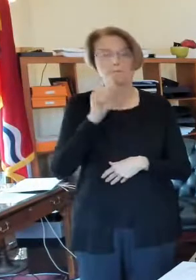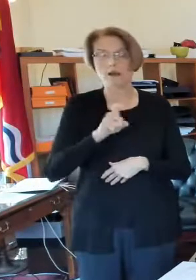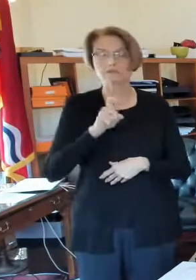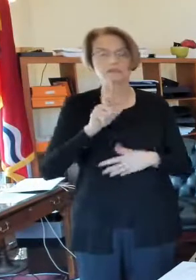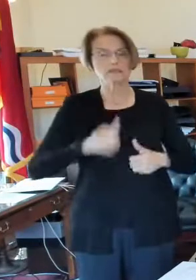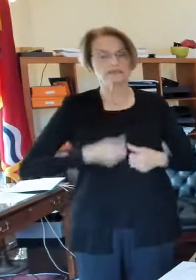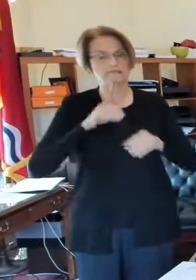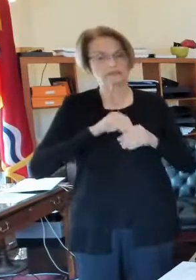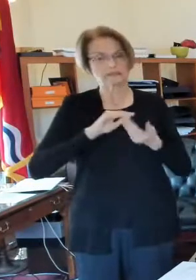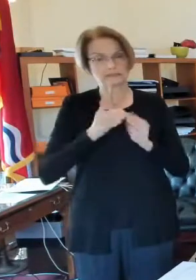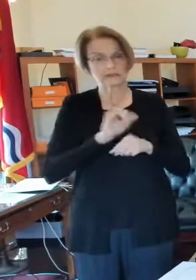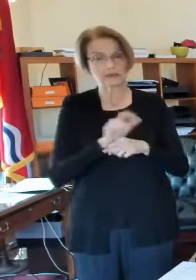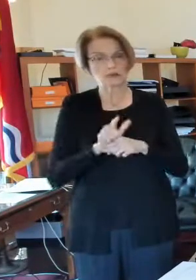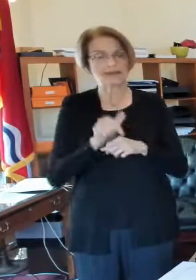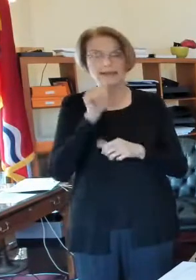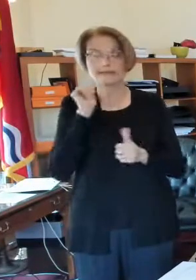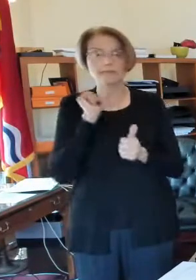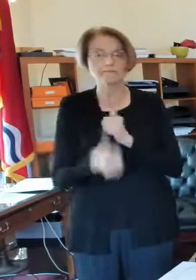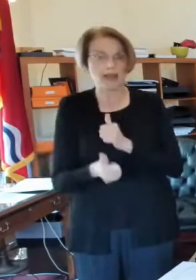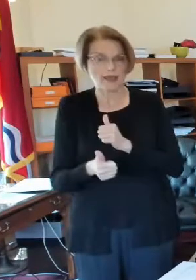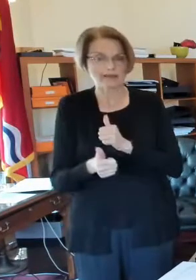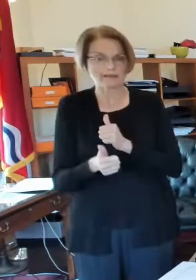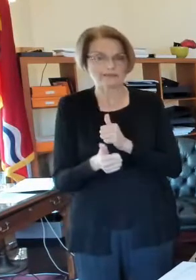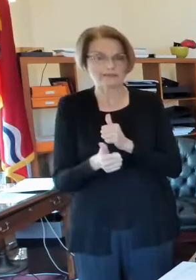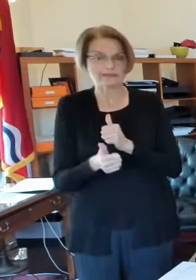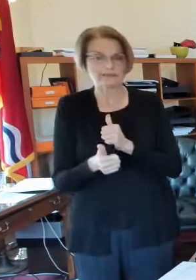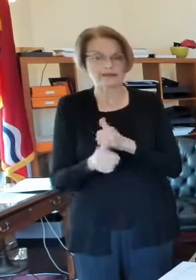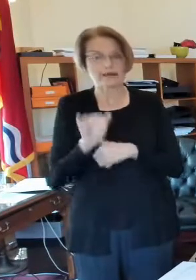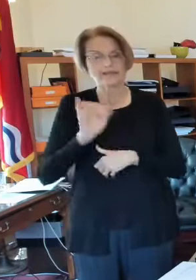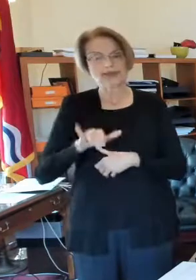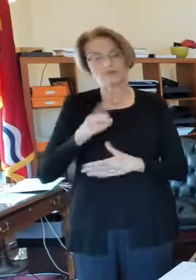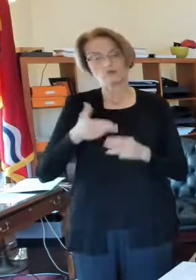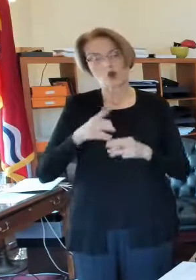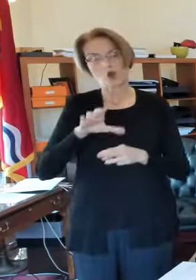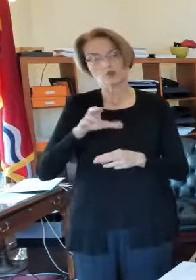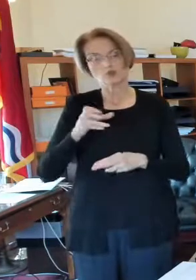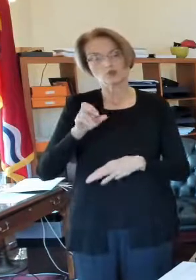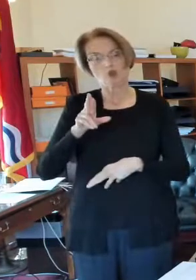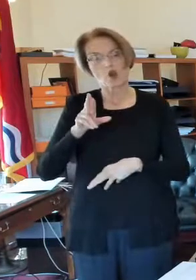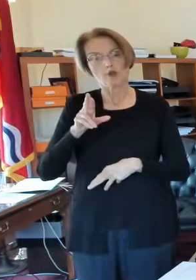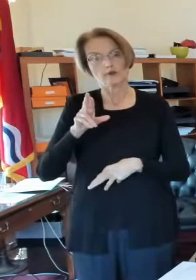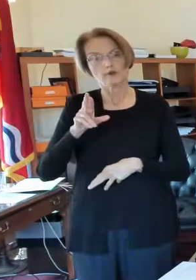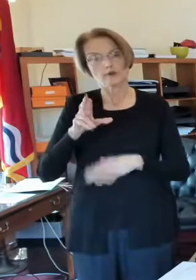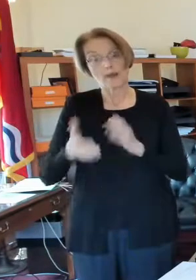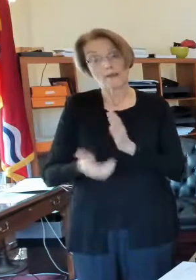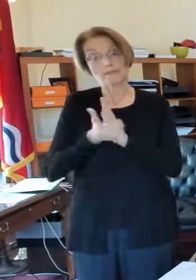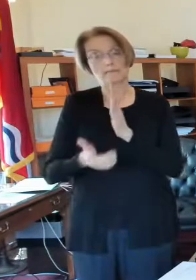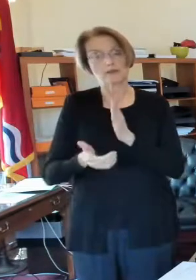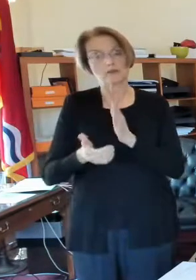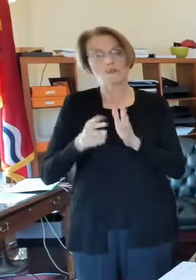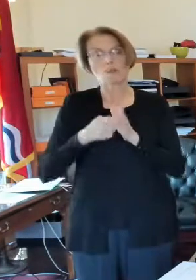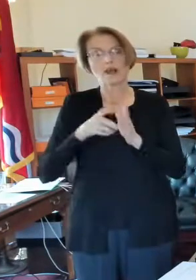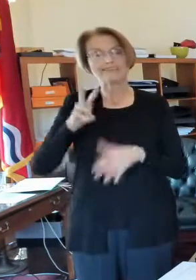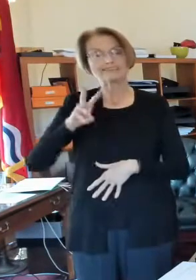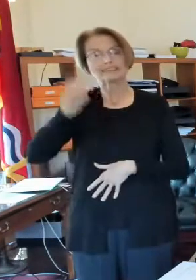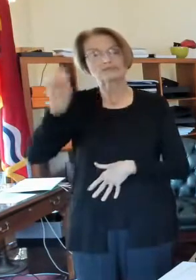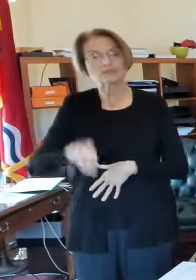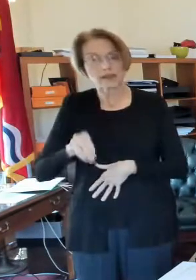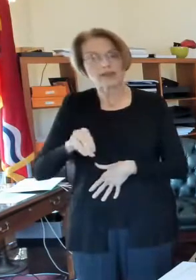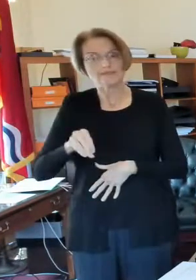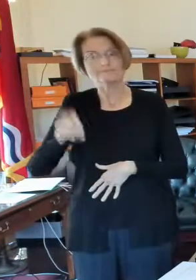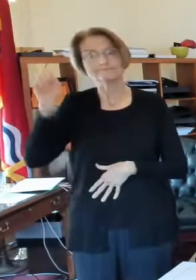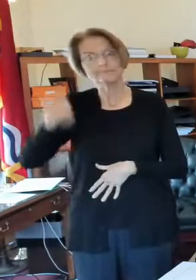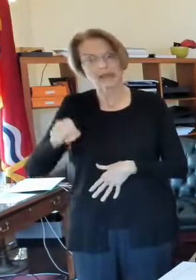But it didn't pass because that would have been a charter amendment, and it takes 60% of the vote to pass a charter amendment.